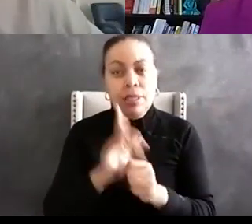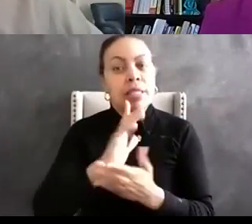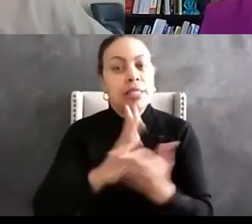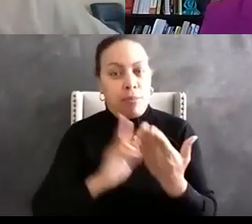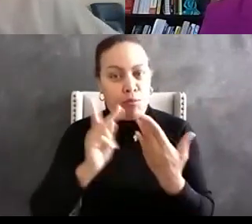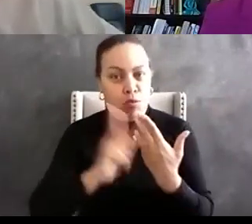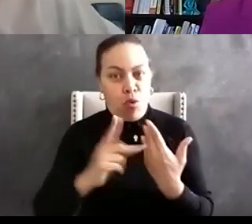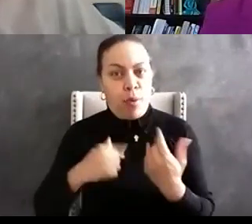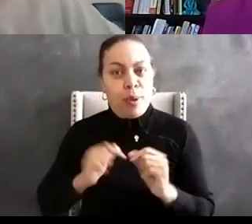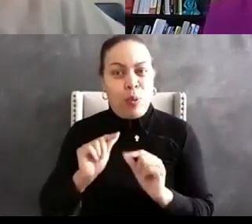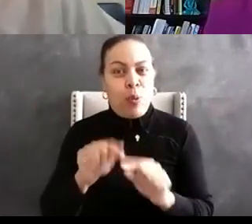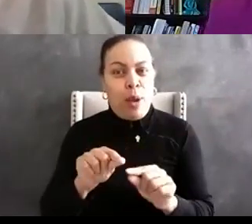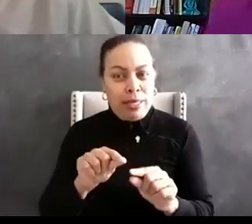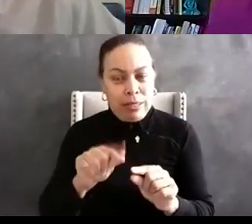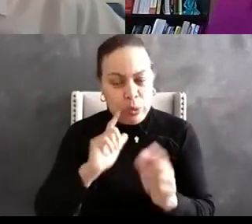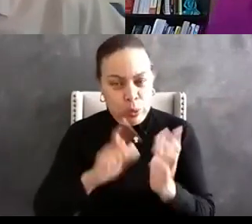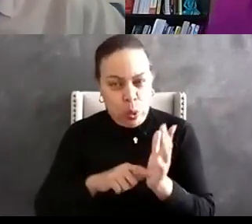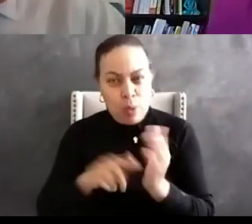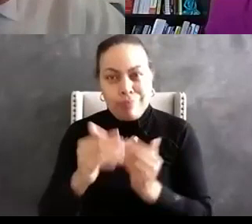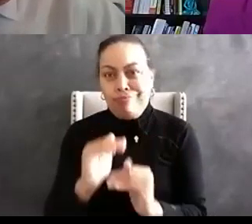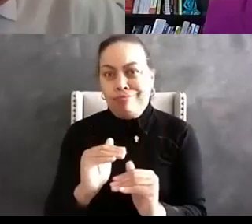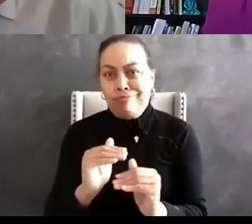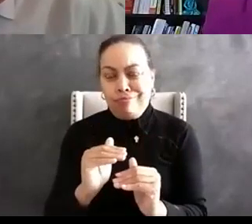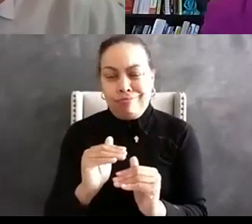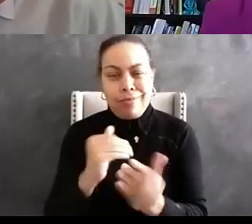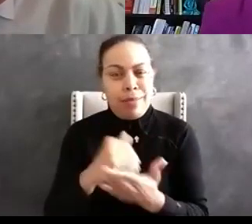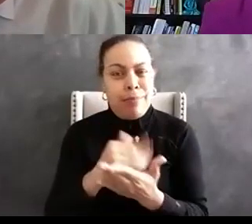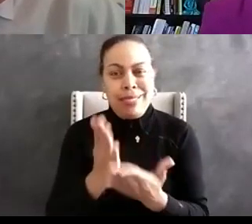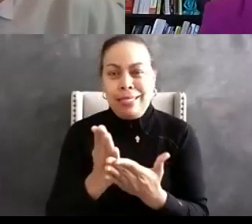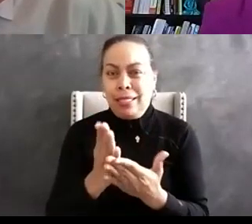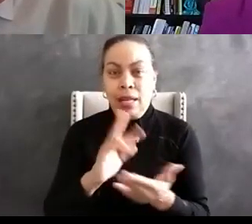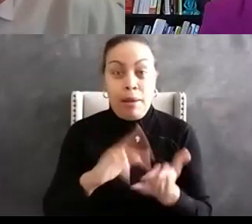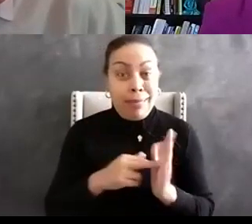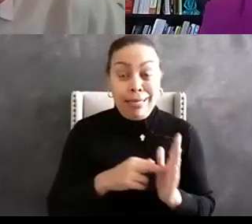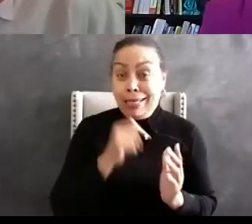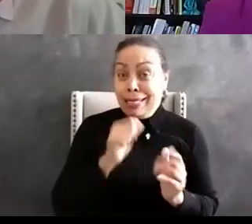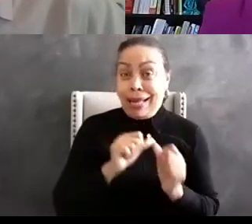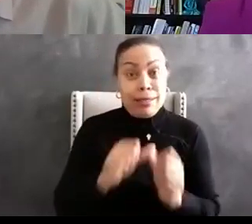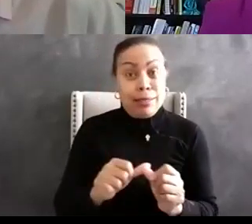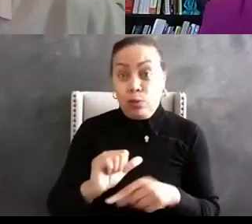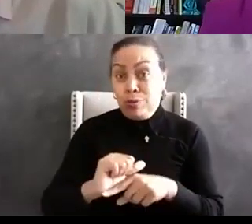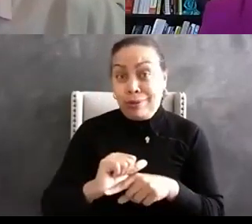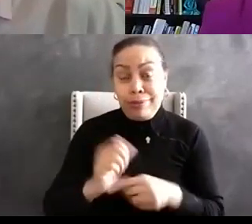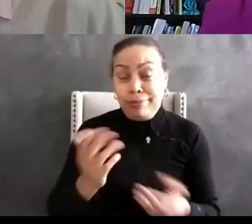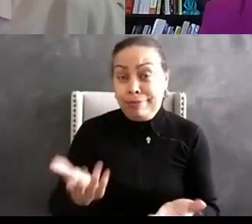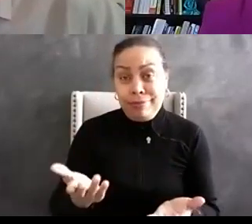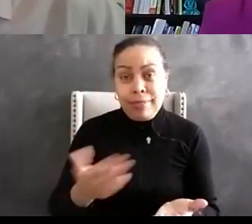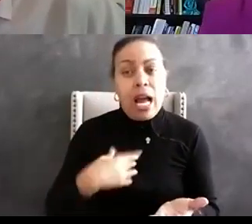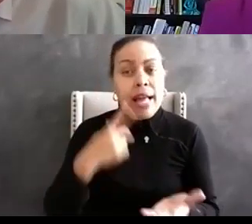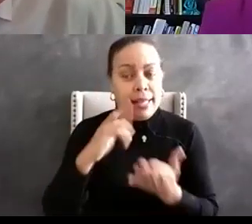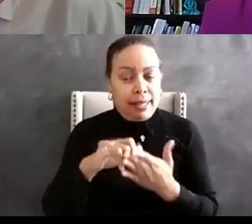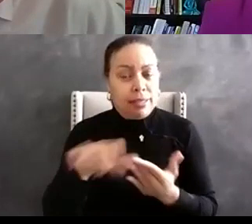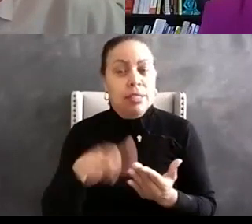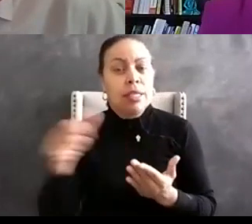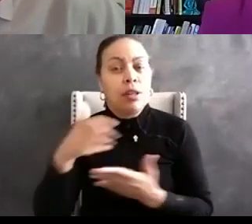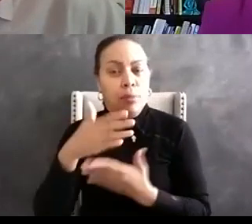involved with where budgetary constraints didn't allow it to continue and so i think that that's another piece that needs